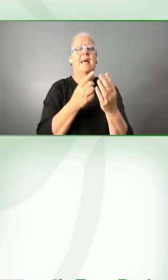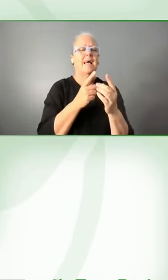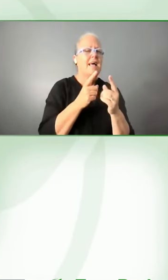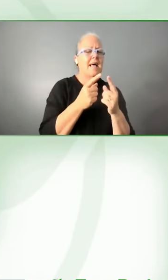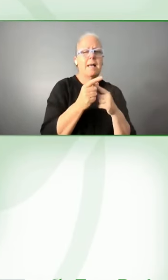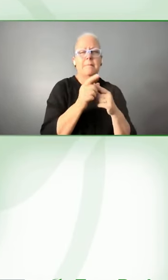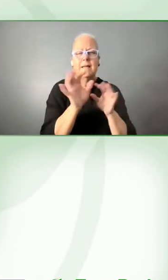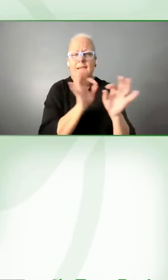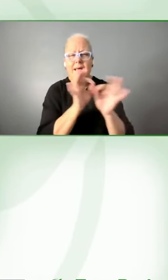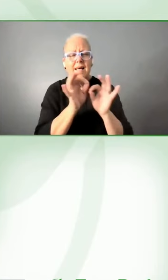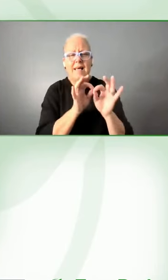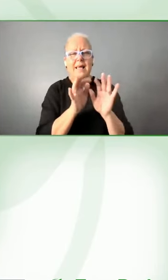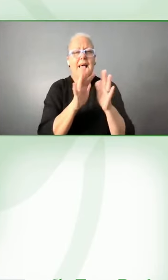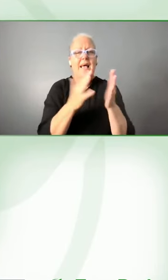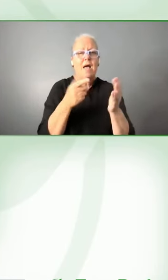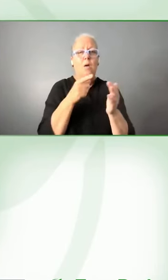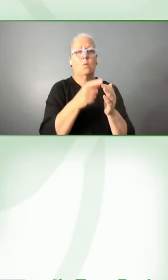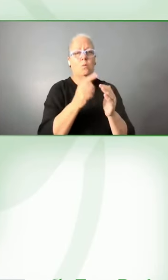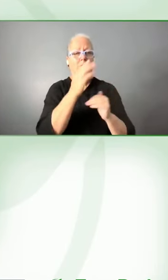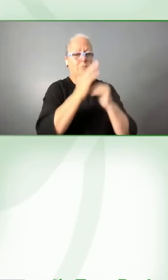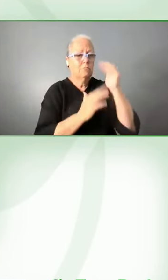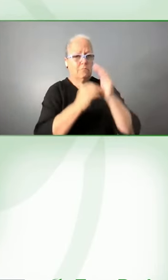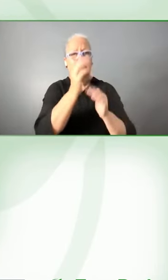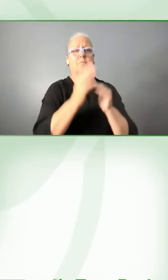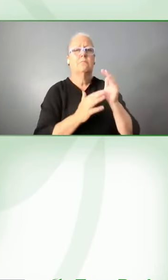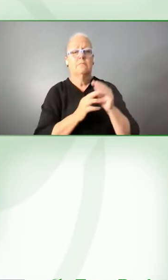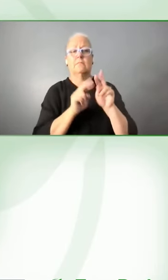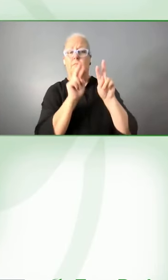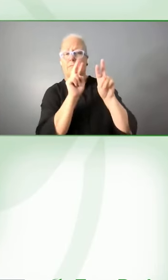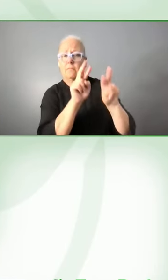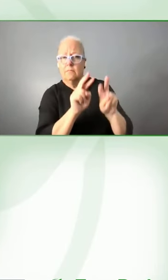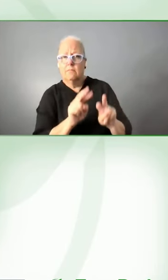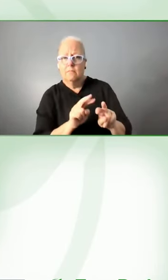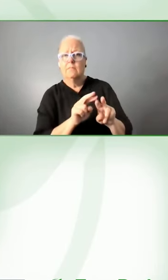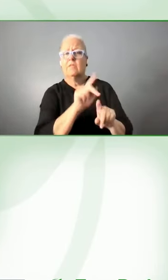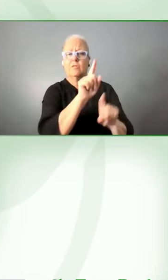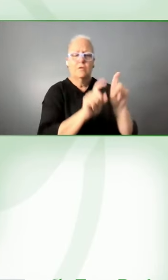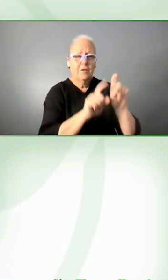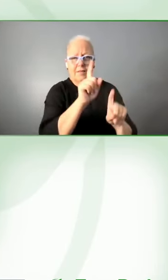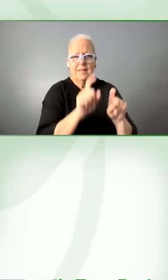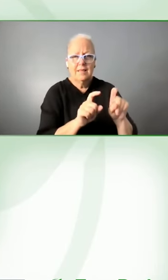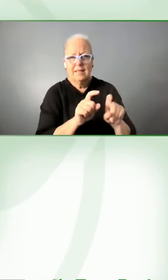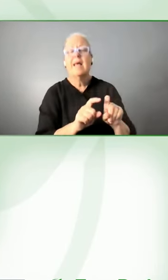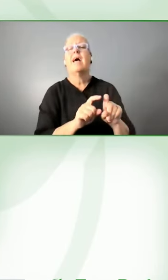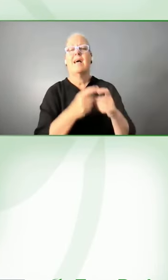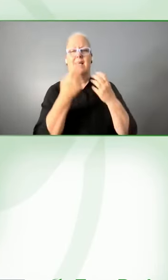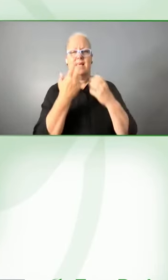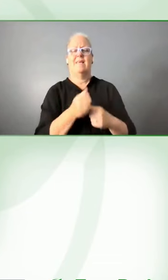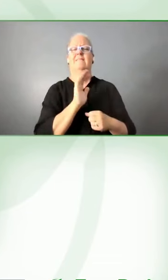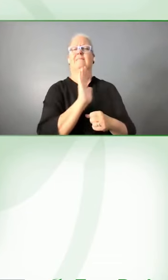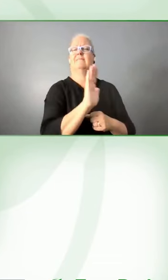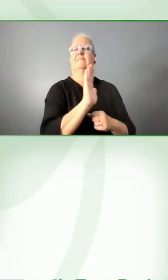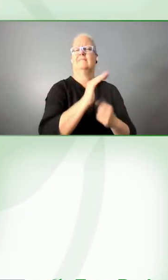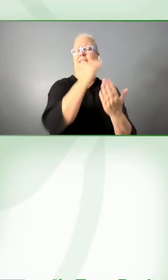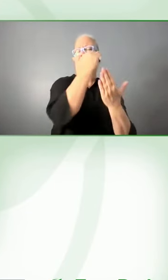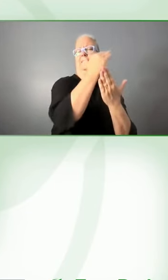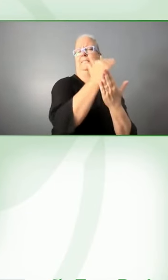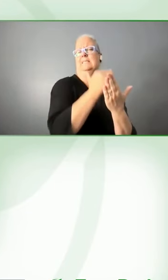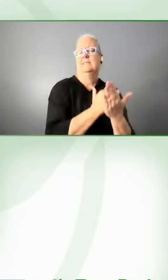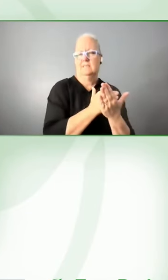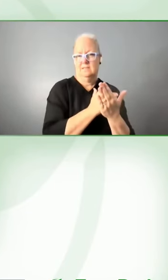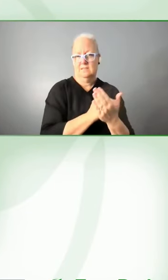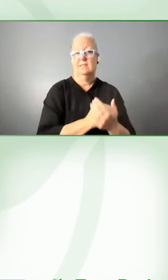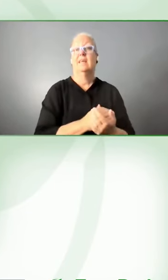accessibility. These guidelines are mandatory to read for all product teams. Now